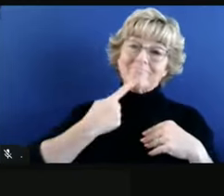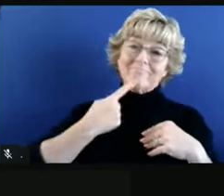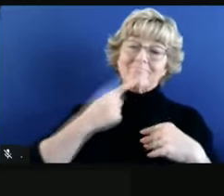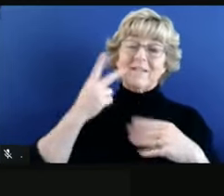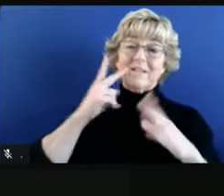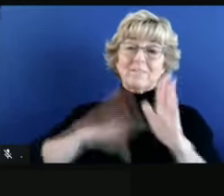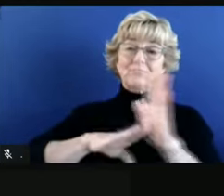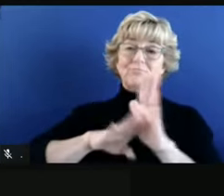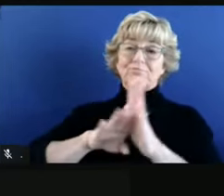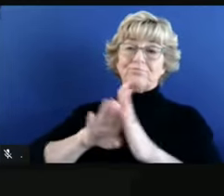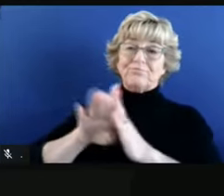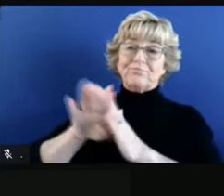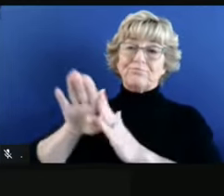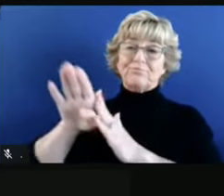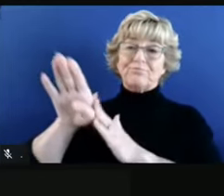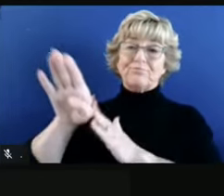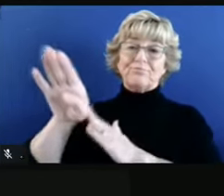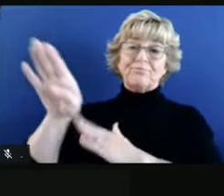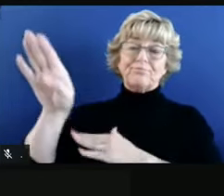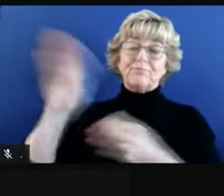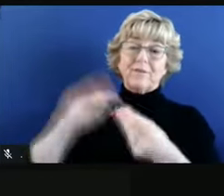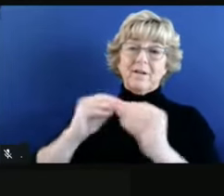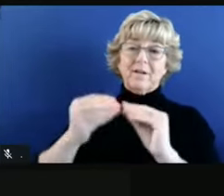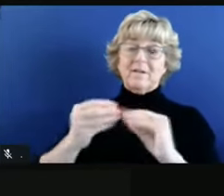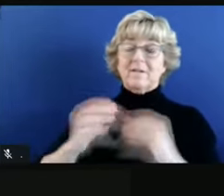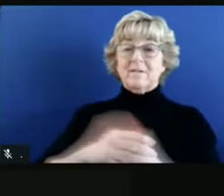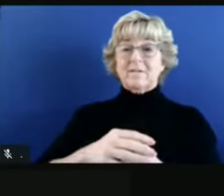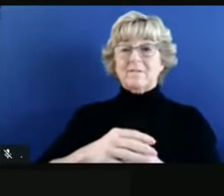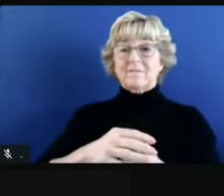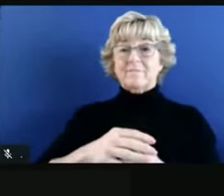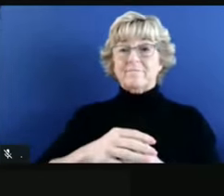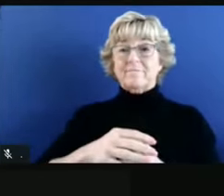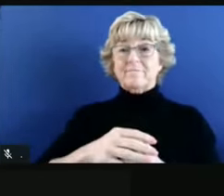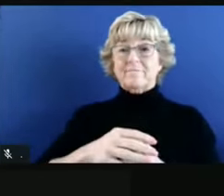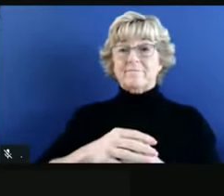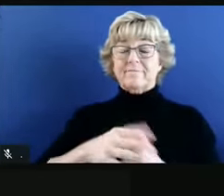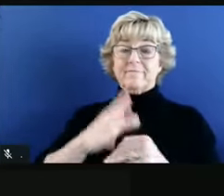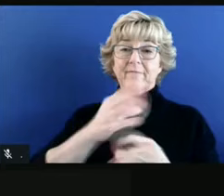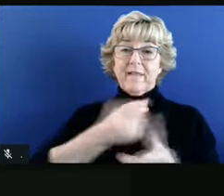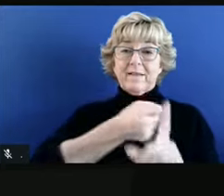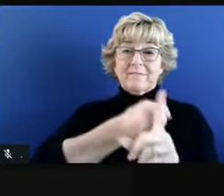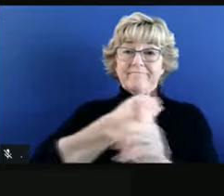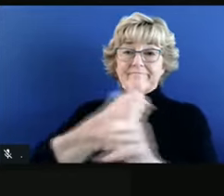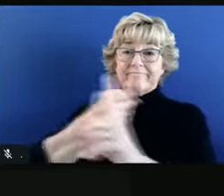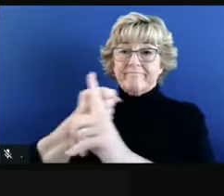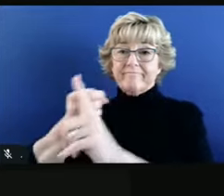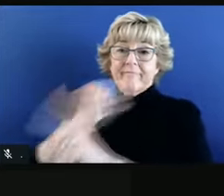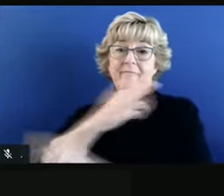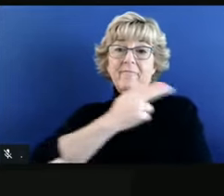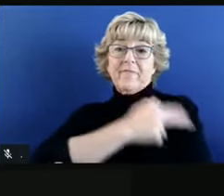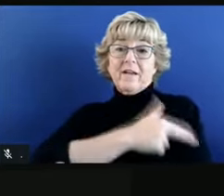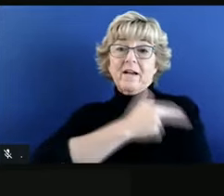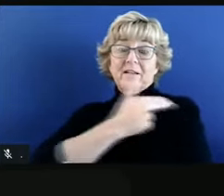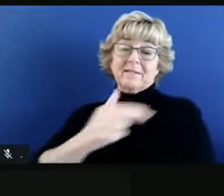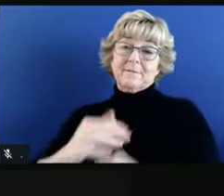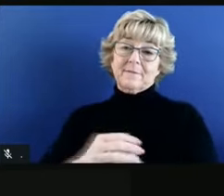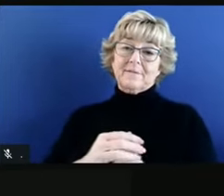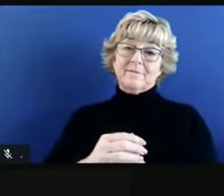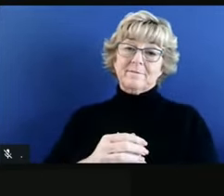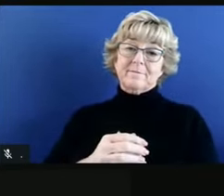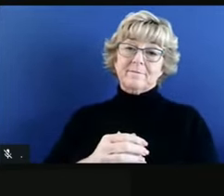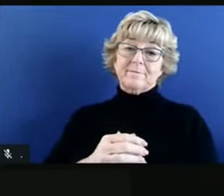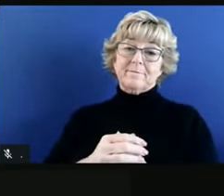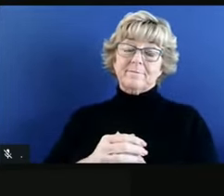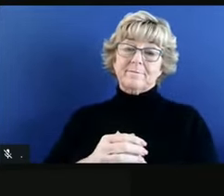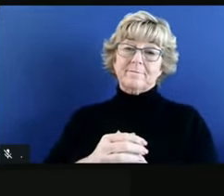cases. They've watched the impact on the hospitals in just a small amount of time. I'll tell you statewide, I don't believe